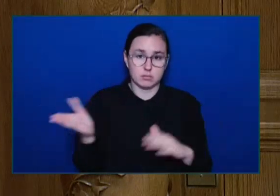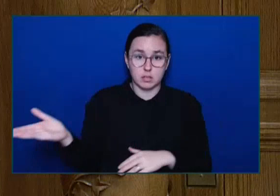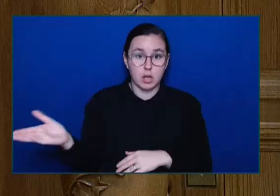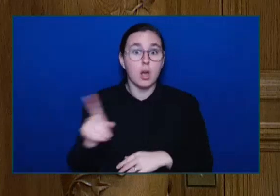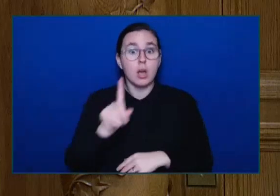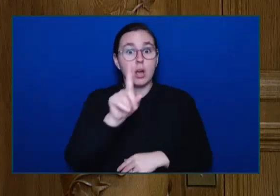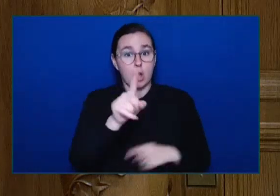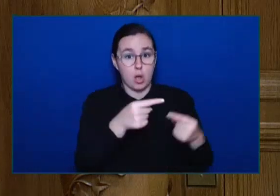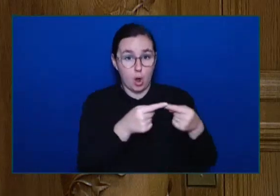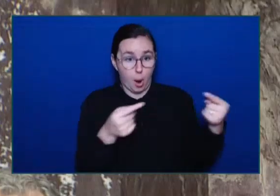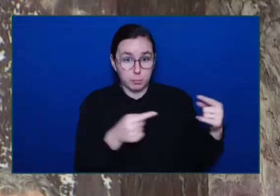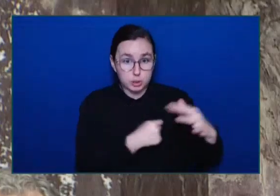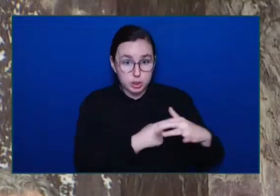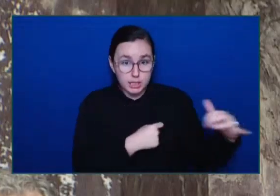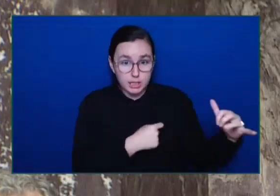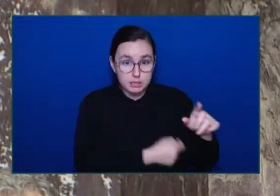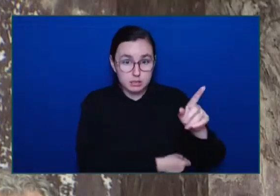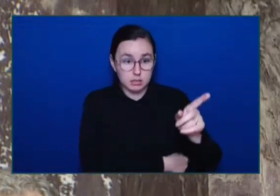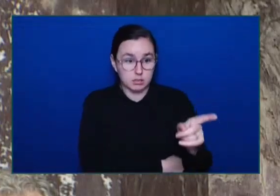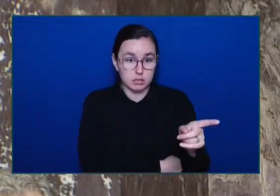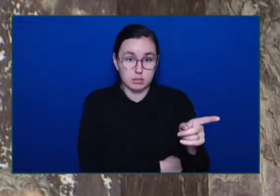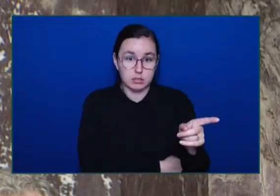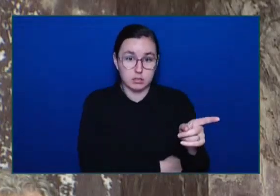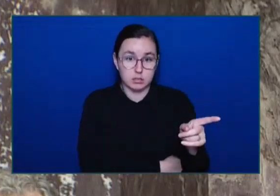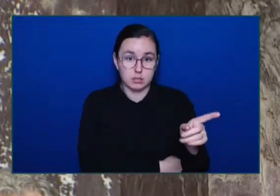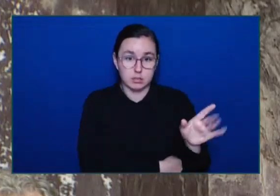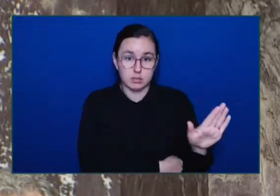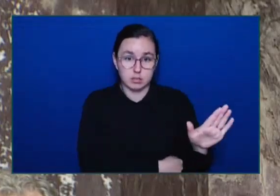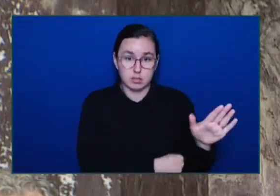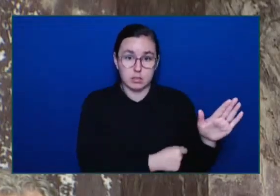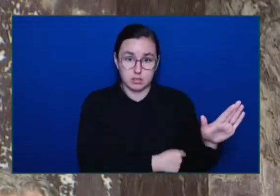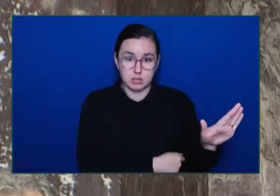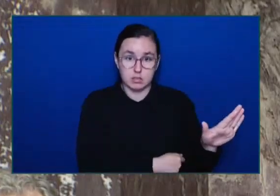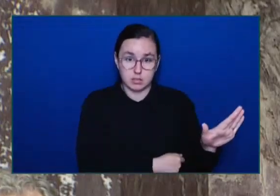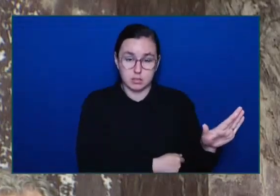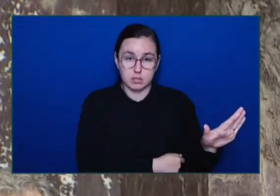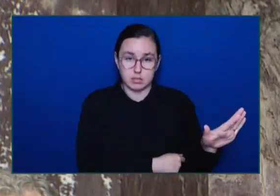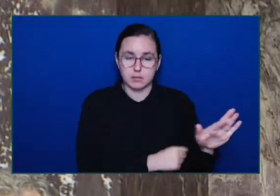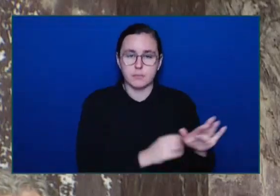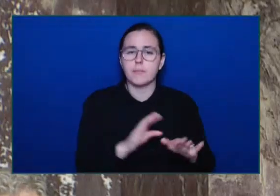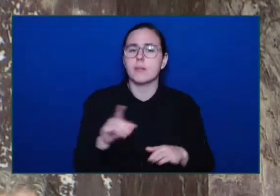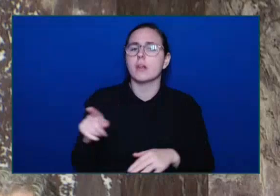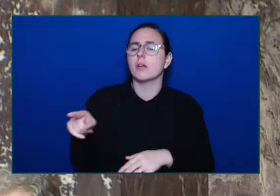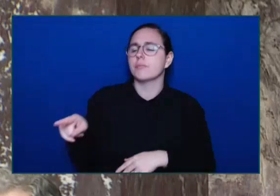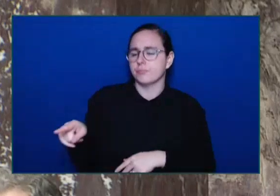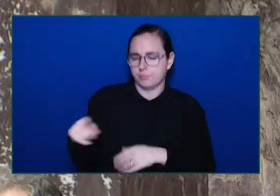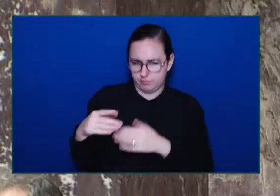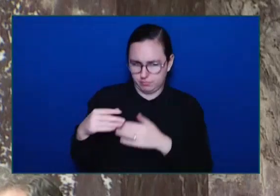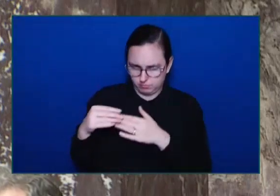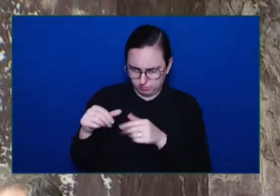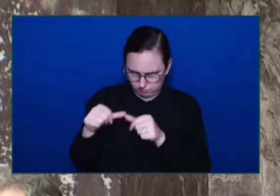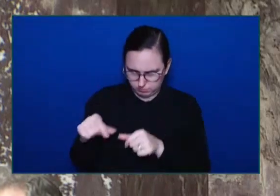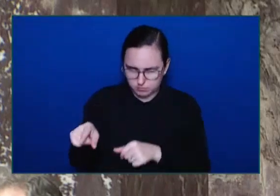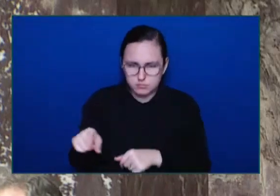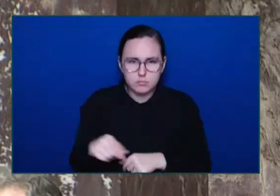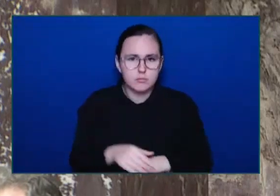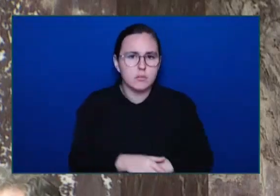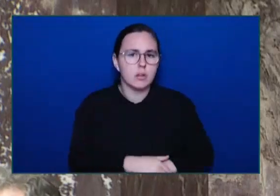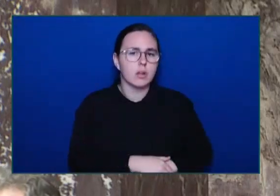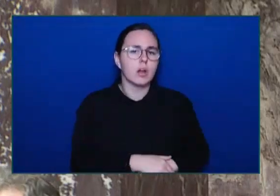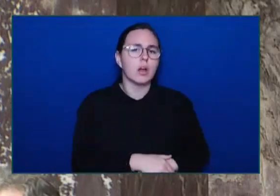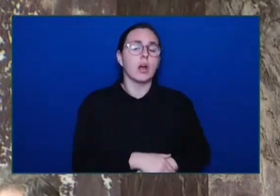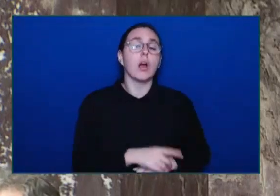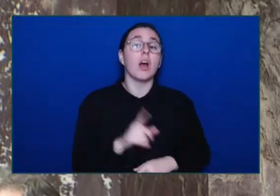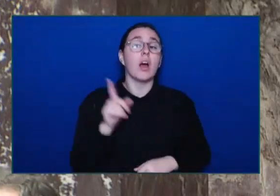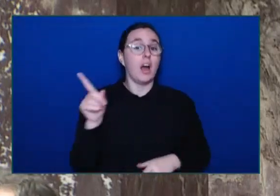Rhys Kartini. Hon. Speaker. In the end of the day, when we see an issue, when the Premier sees an issue, we take action, Hon. Speaker. And that's what's reflected